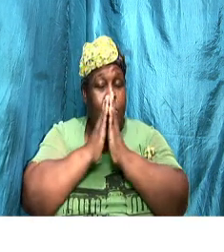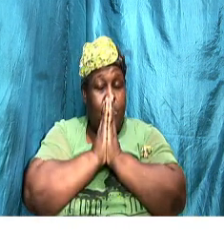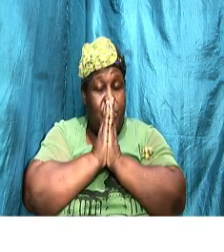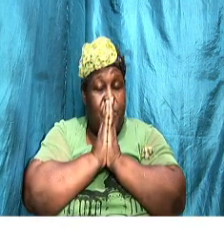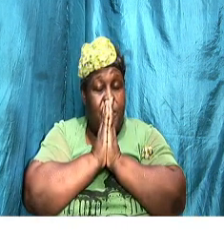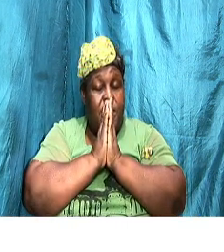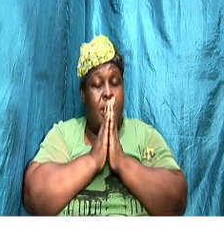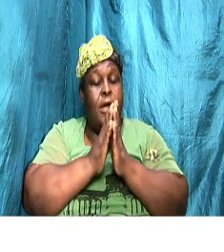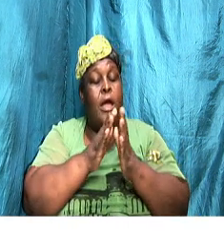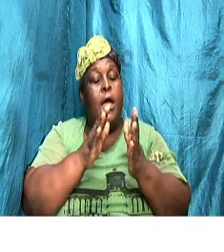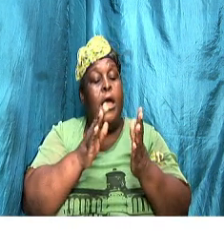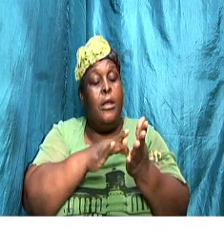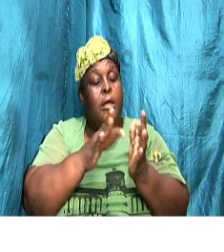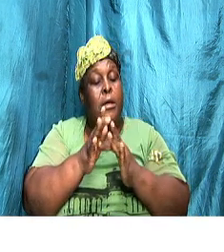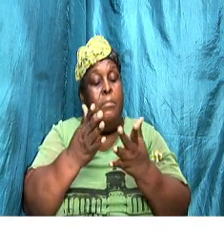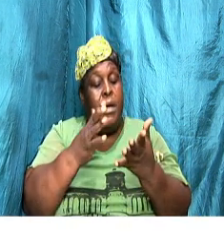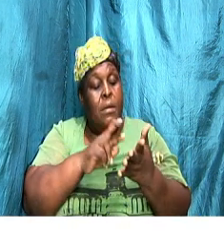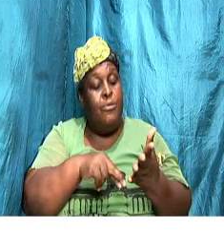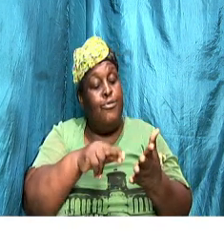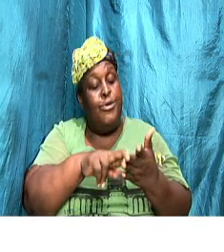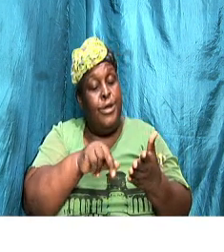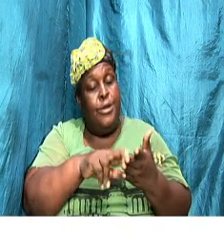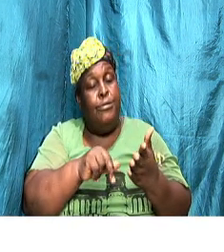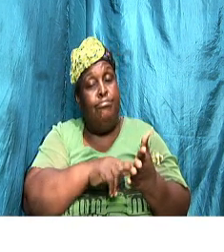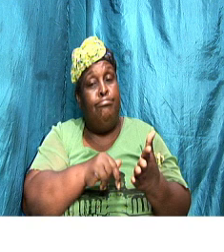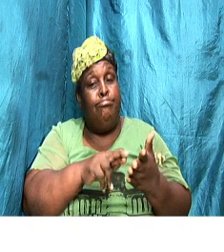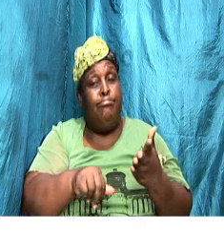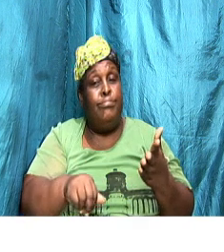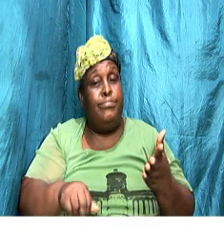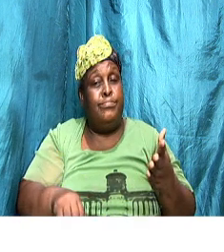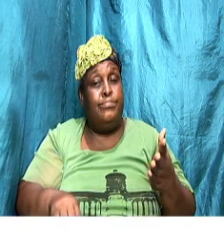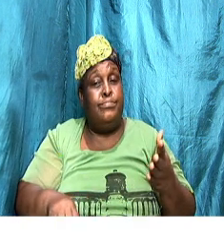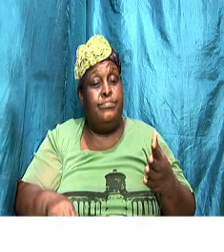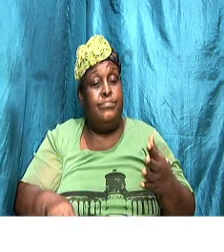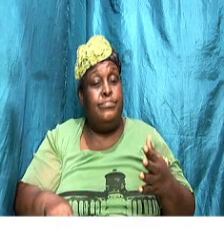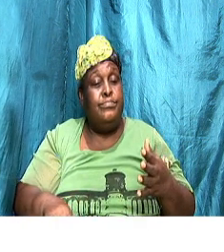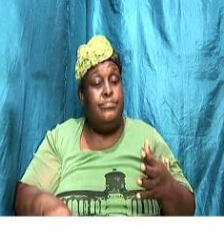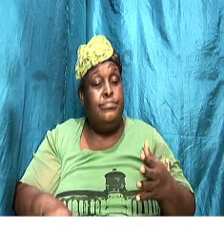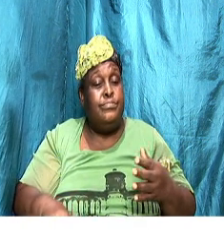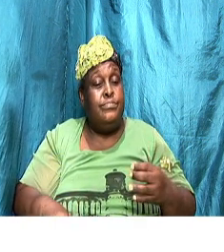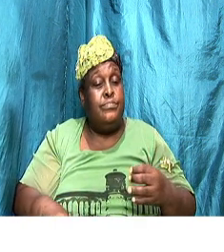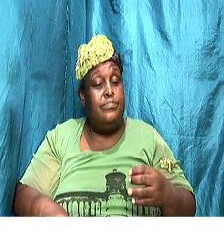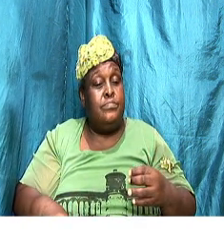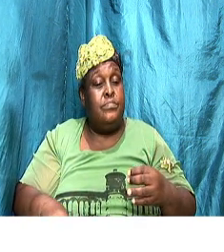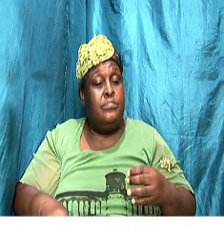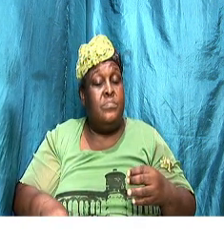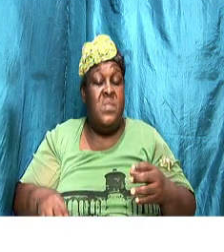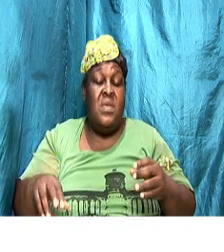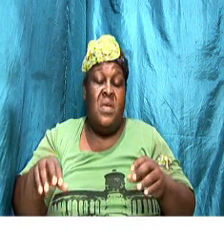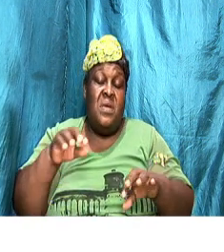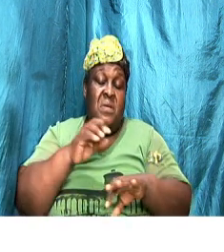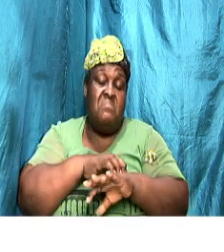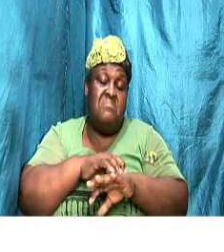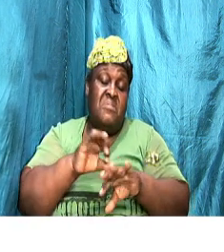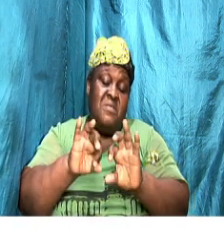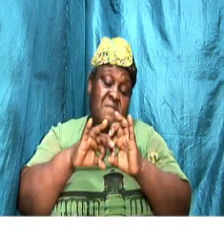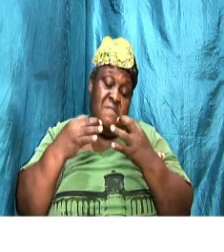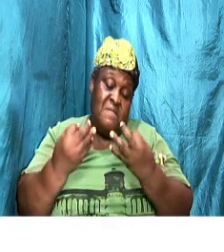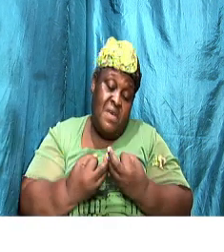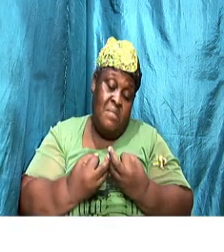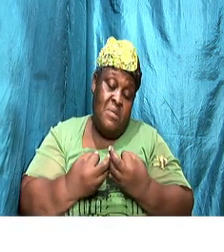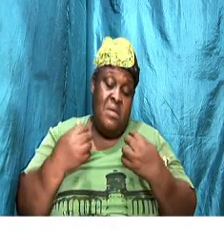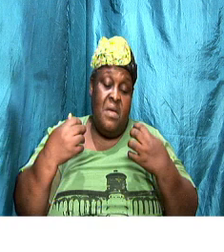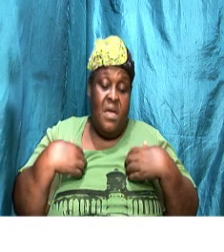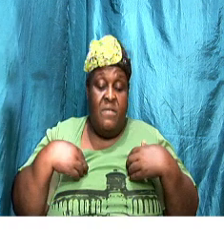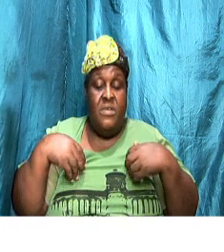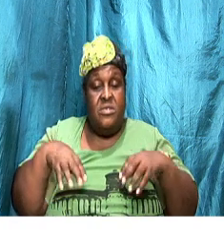and Bible reading because at least families get the chance to pray together